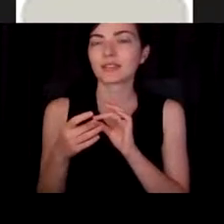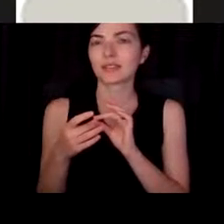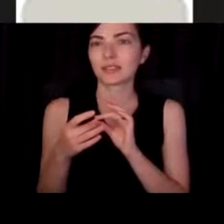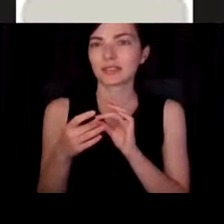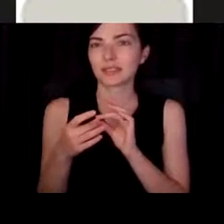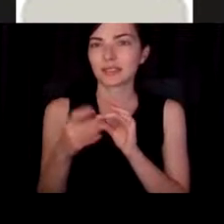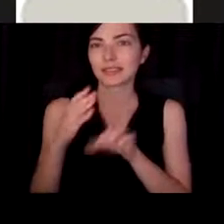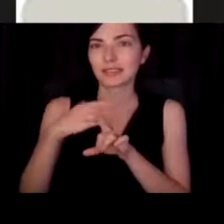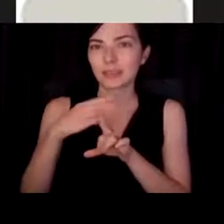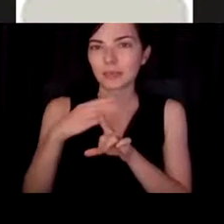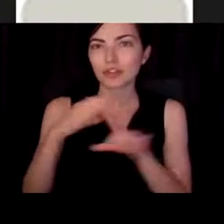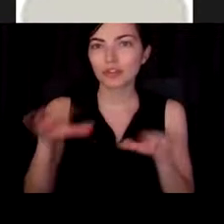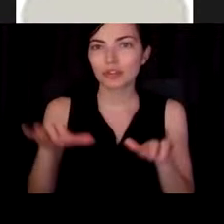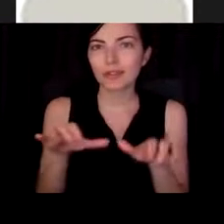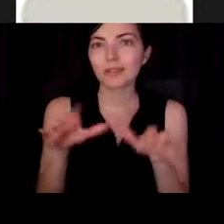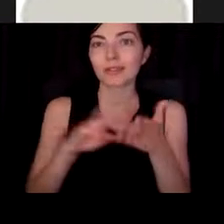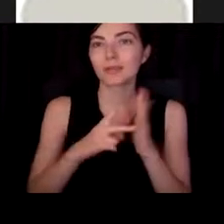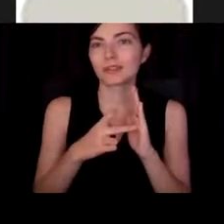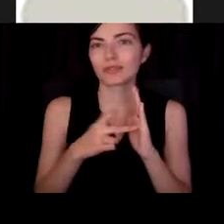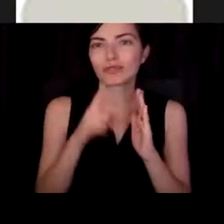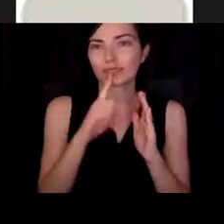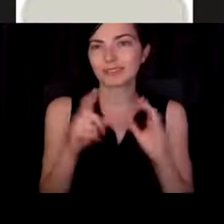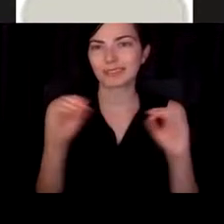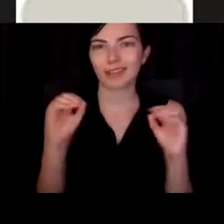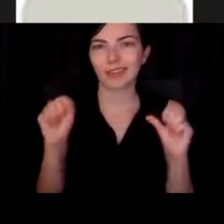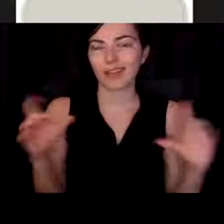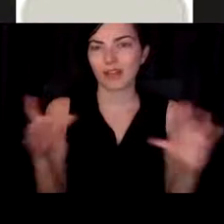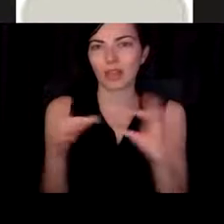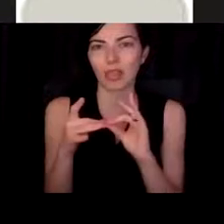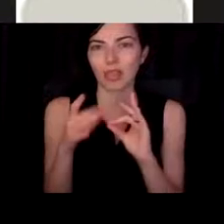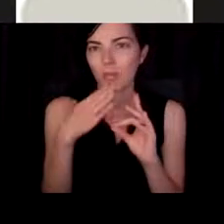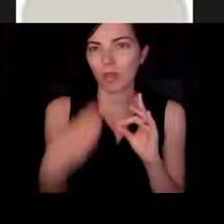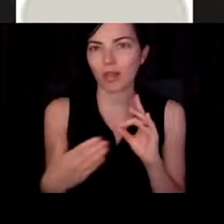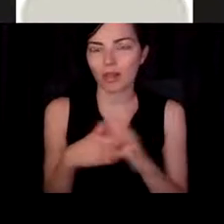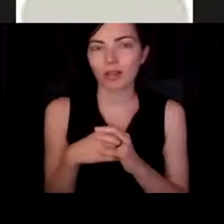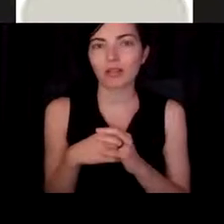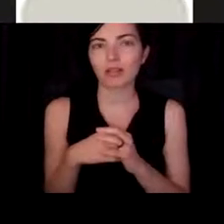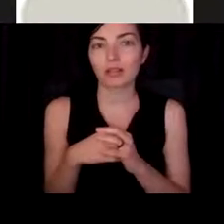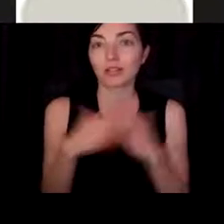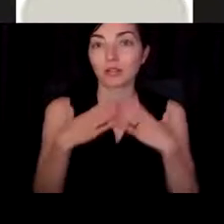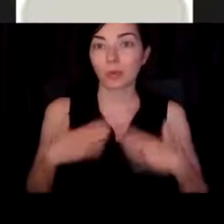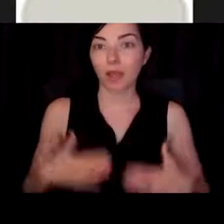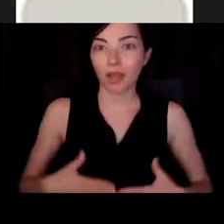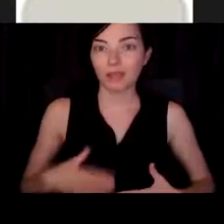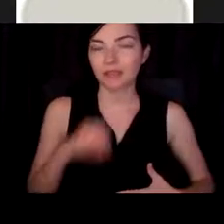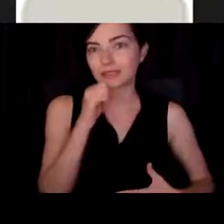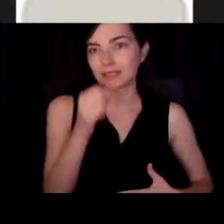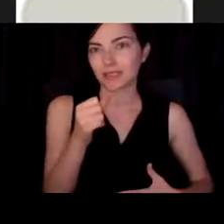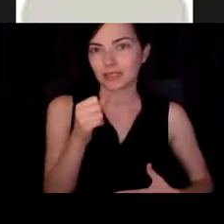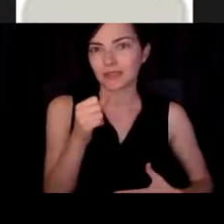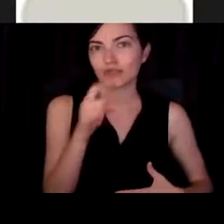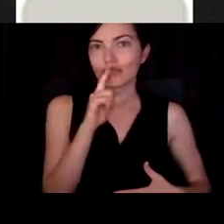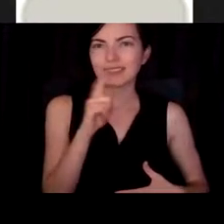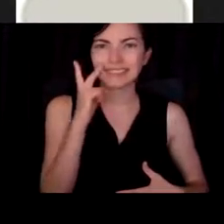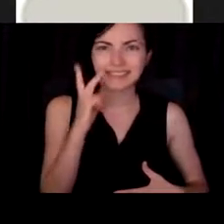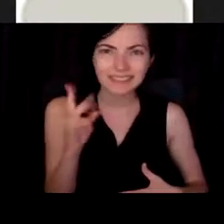they move a lot. And what that means is that nothing can really bind to it well. So it means that the body doesn't really see it and doesn't